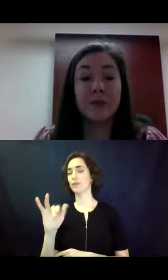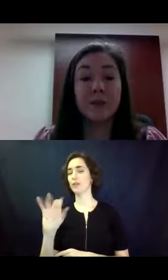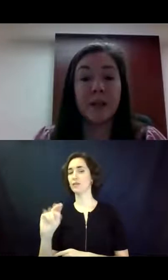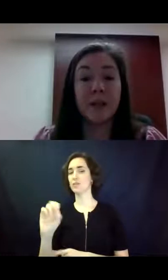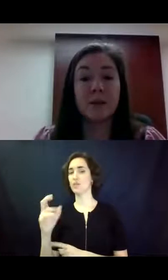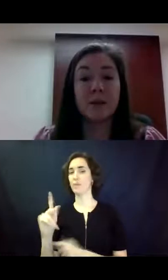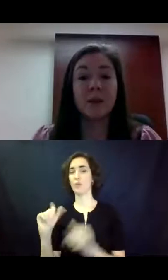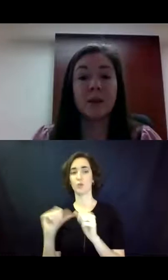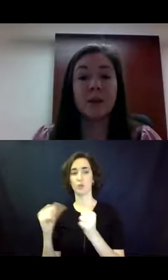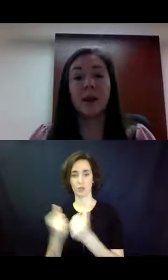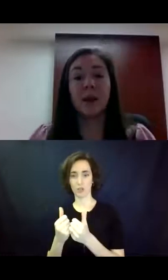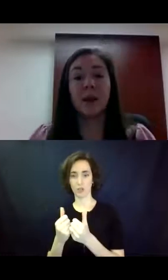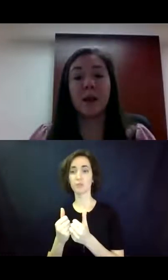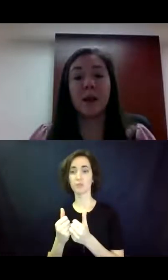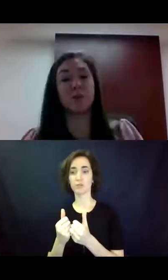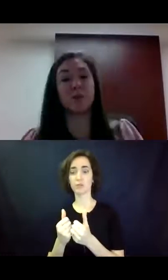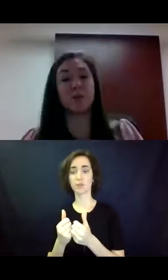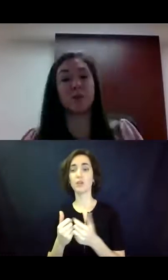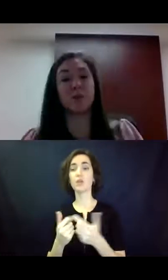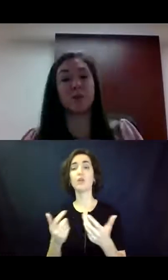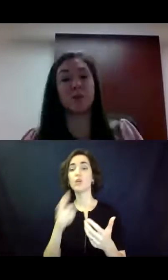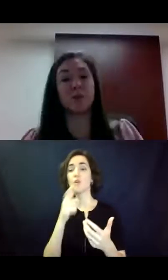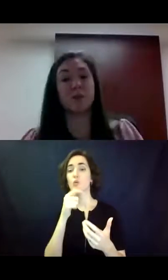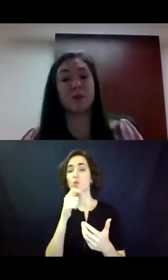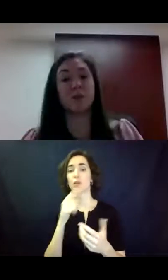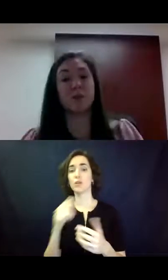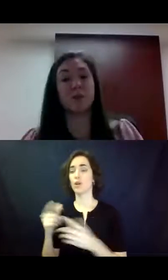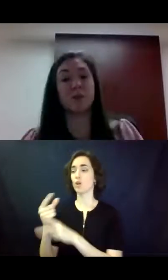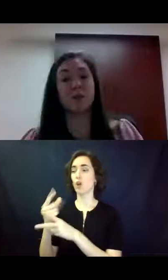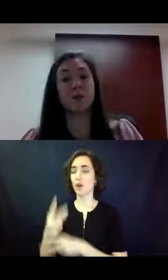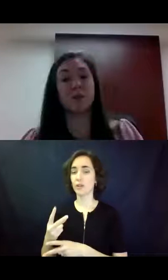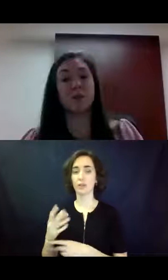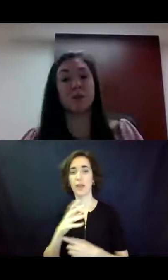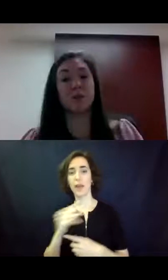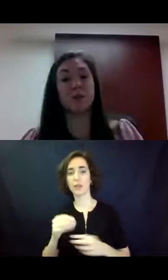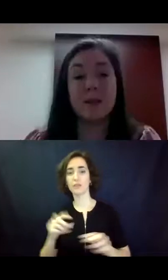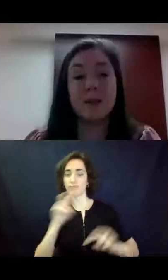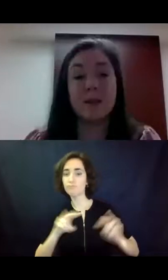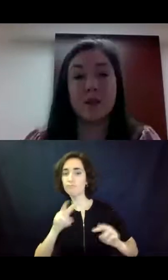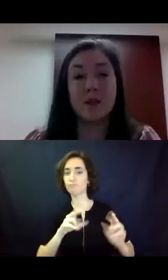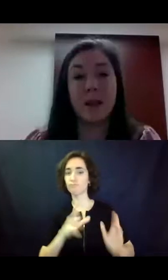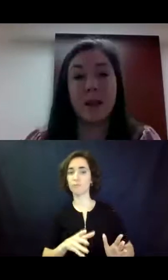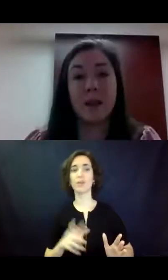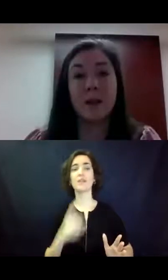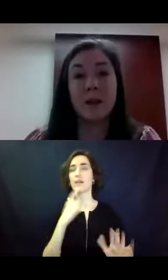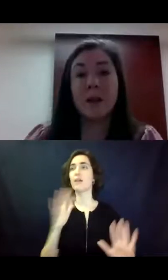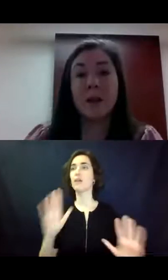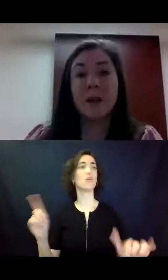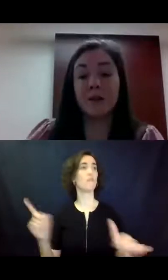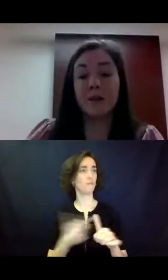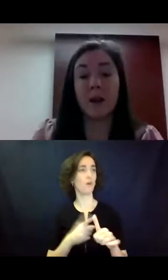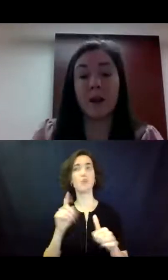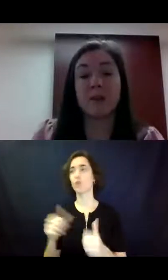guardians and conservators, says that they should try supported decision-making